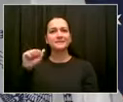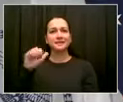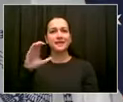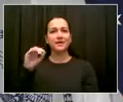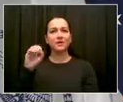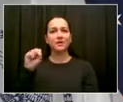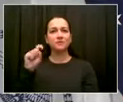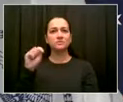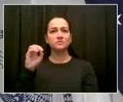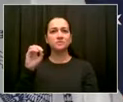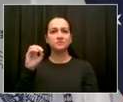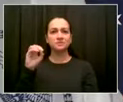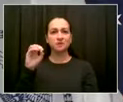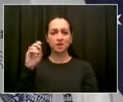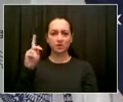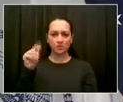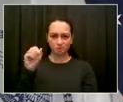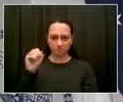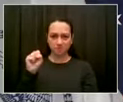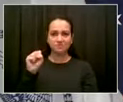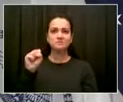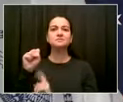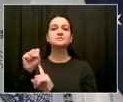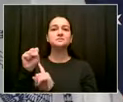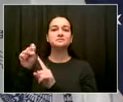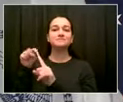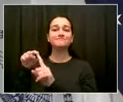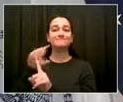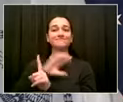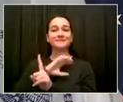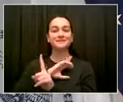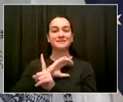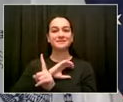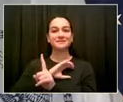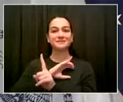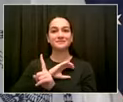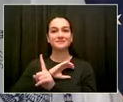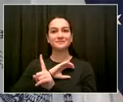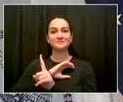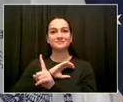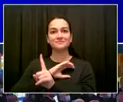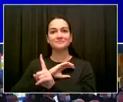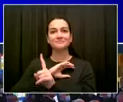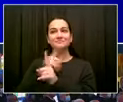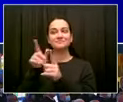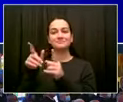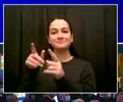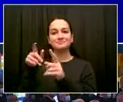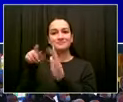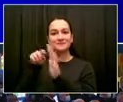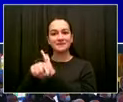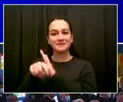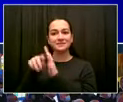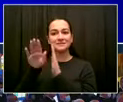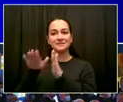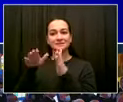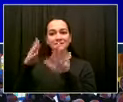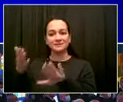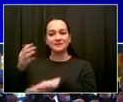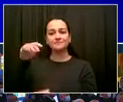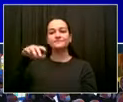his family to say goodbye, and it was so painful to see this beautiful family, two young children.